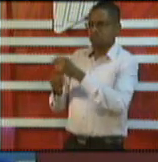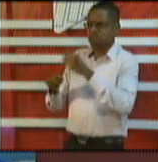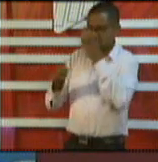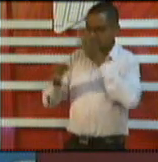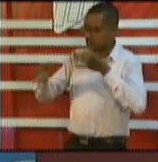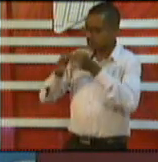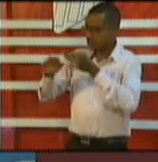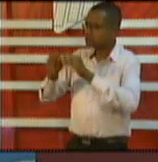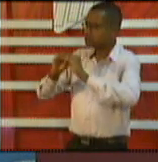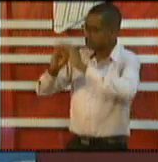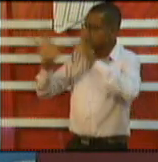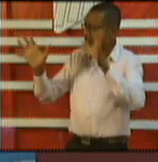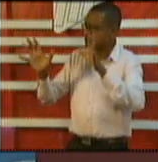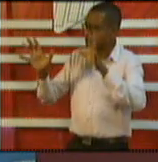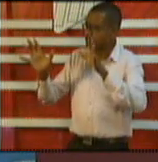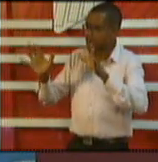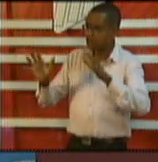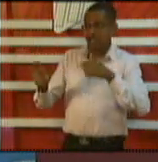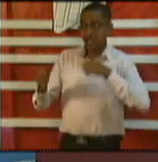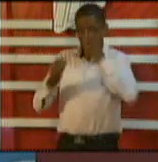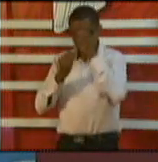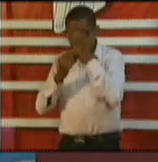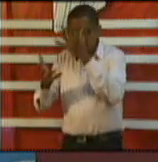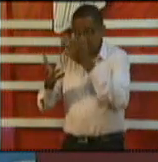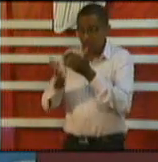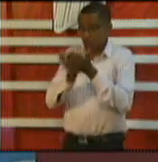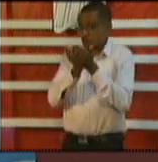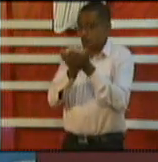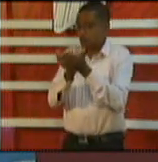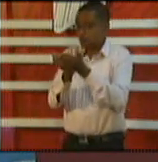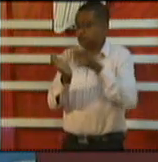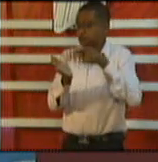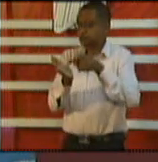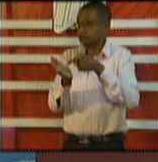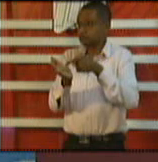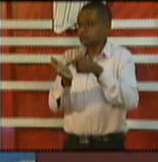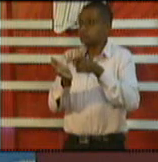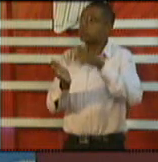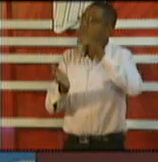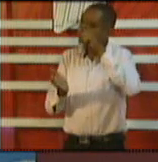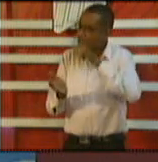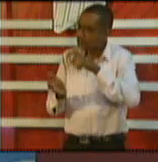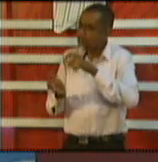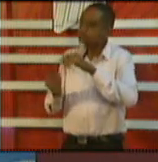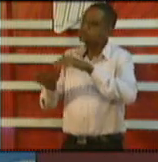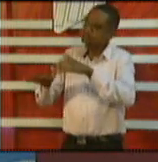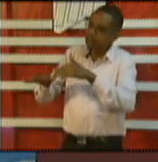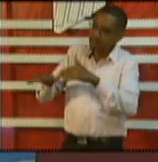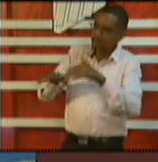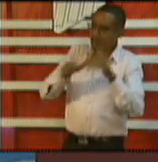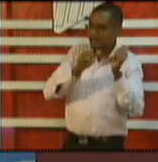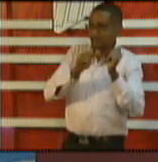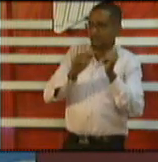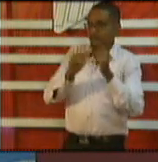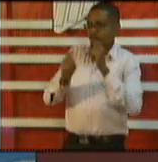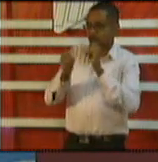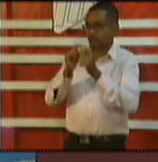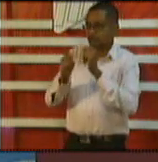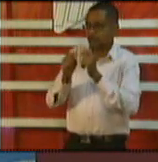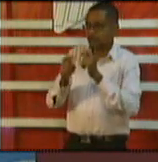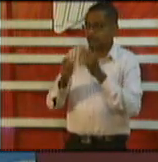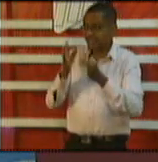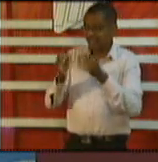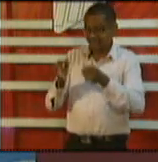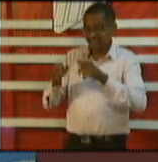noted the vessel has to leave Trinidad waters if they were able to stay with us a few more days we would have done the last round of testing on board